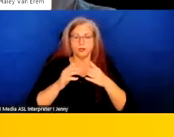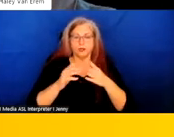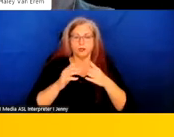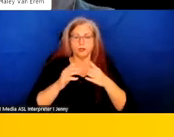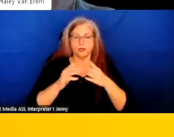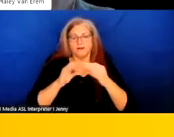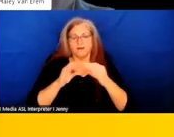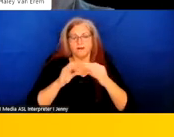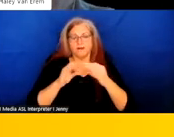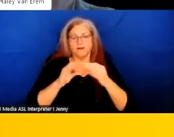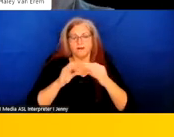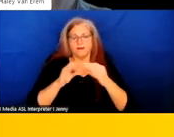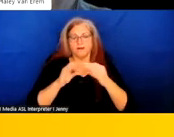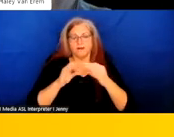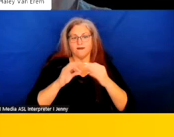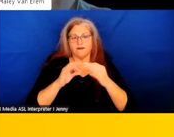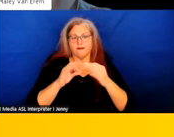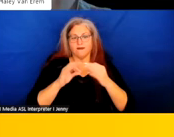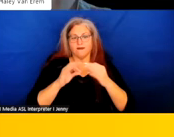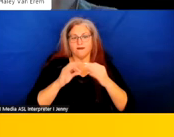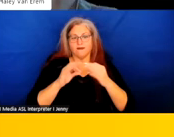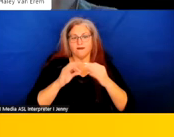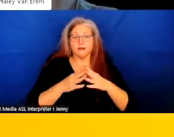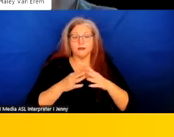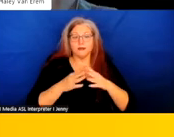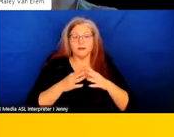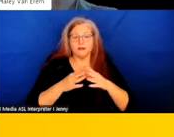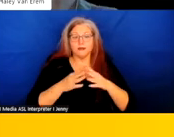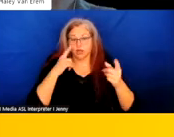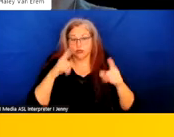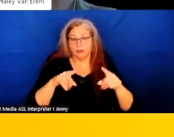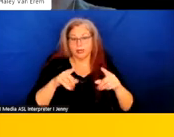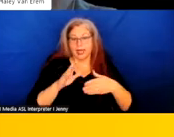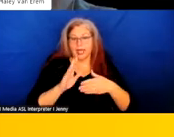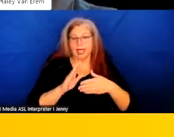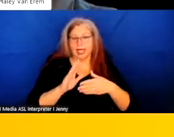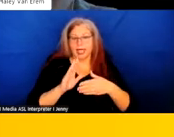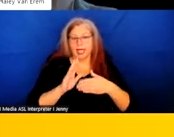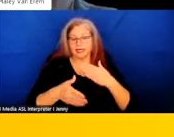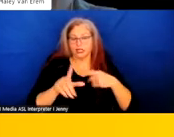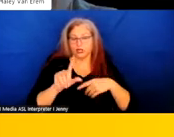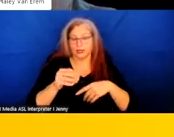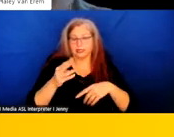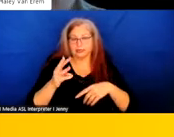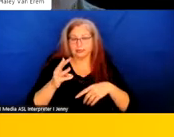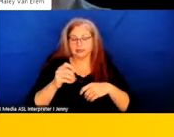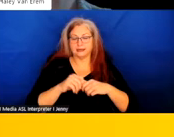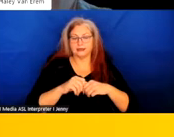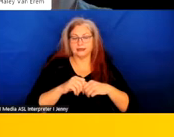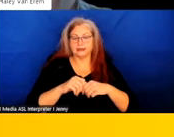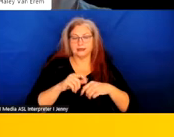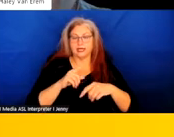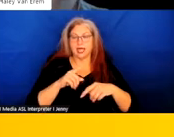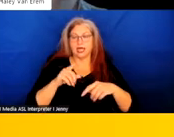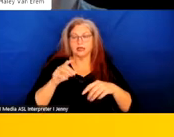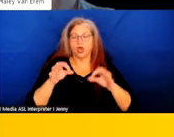peer supports. And so this agreement ended in 2016, and court oversight